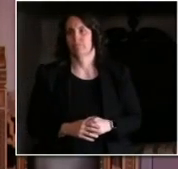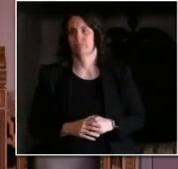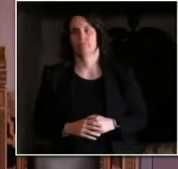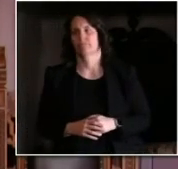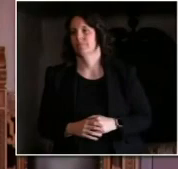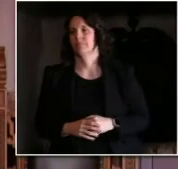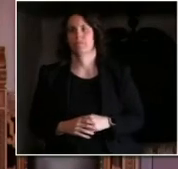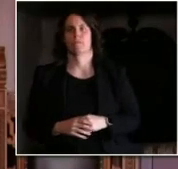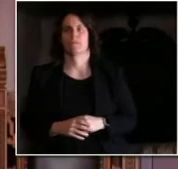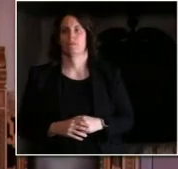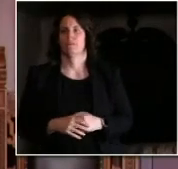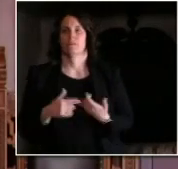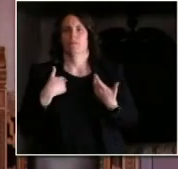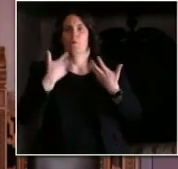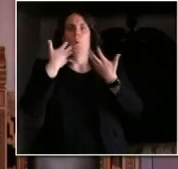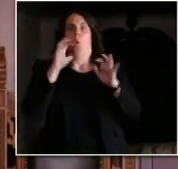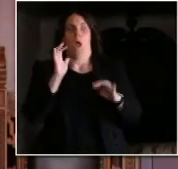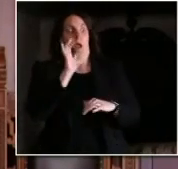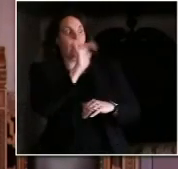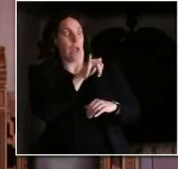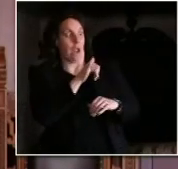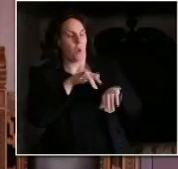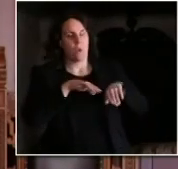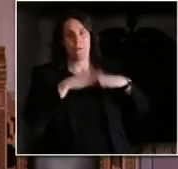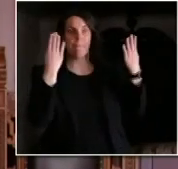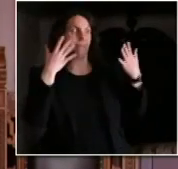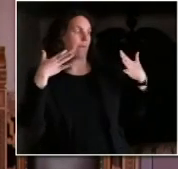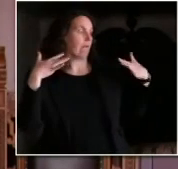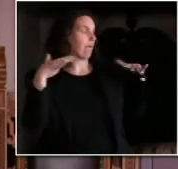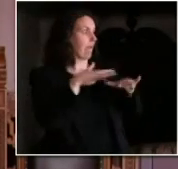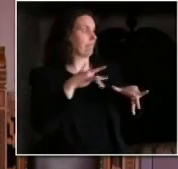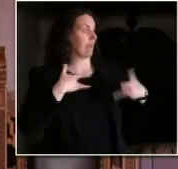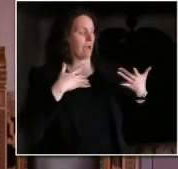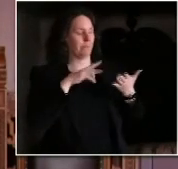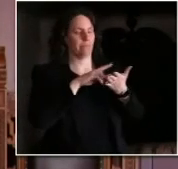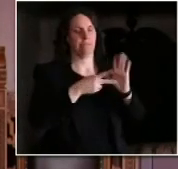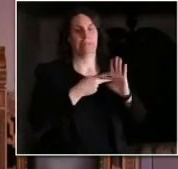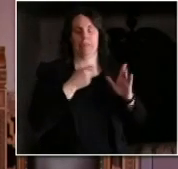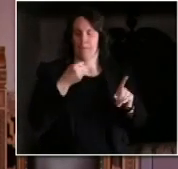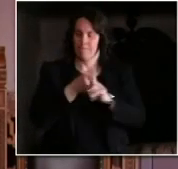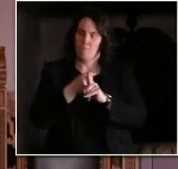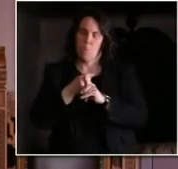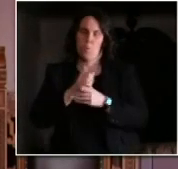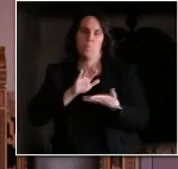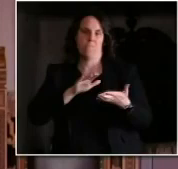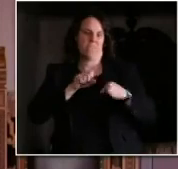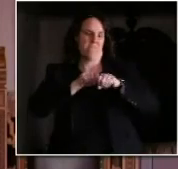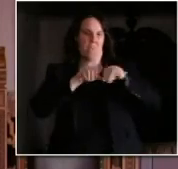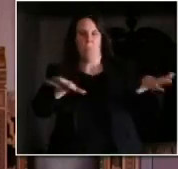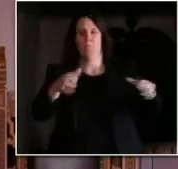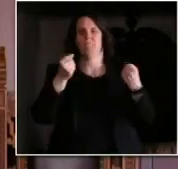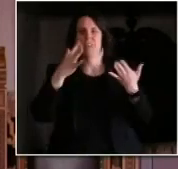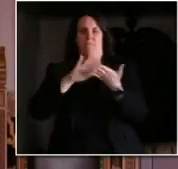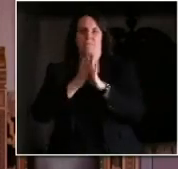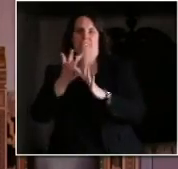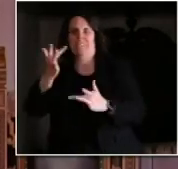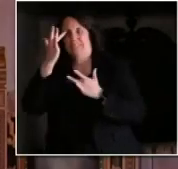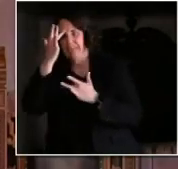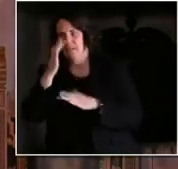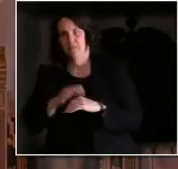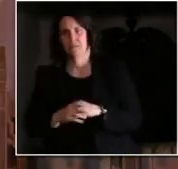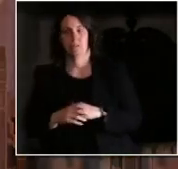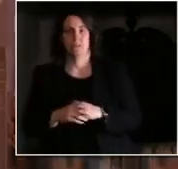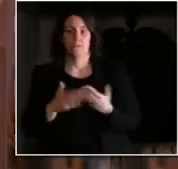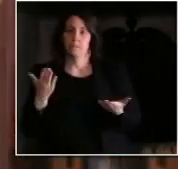spike in numbers and have us sitting here next year at this time talking about the same thing. I think that's